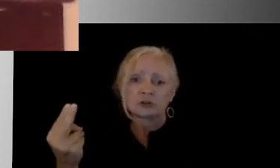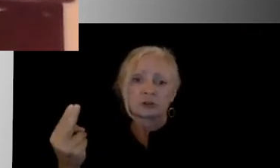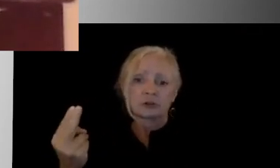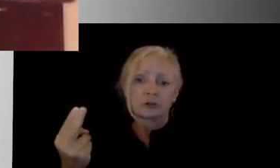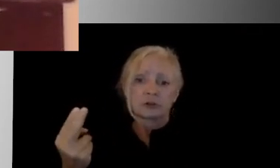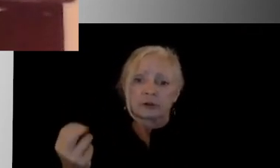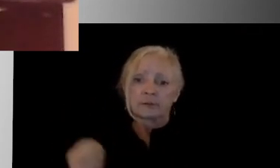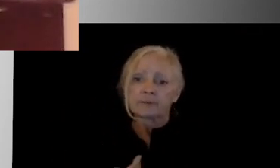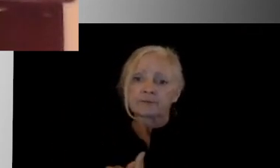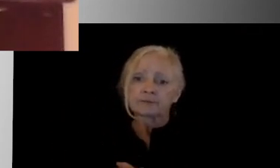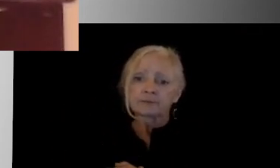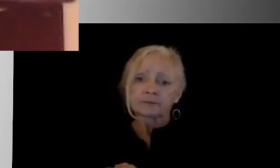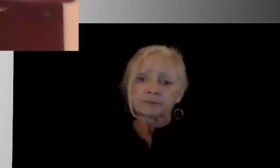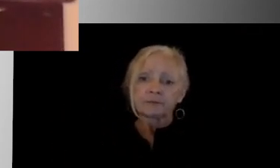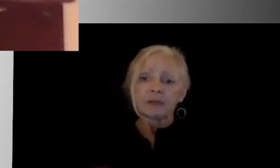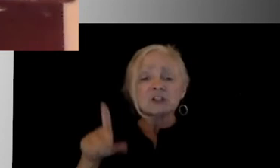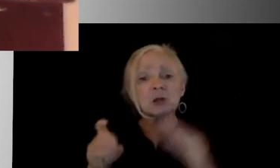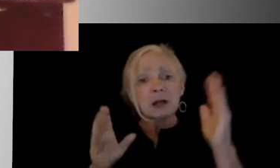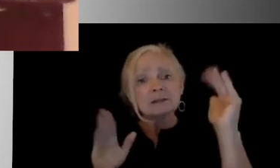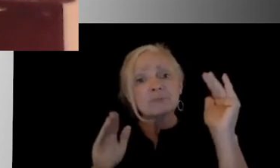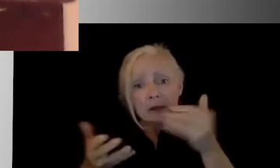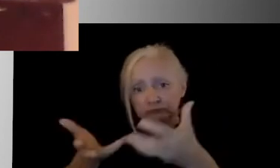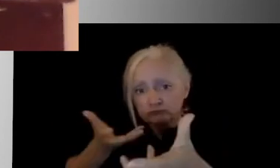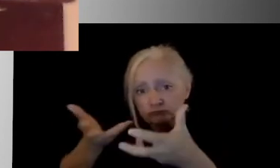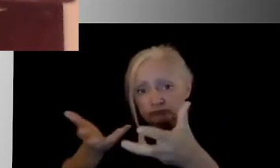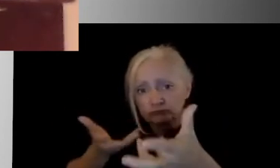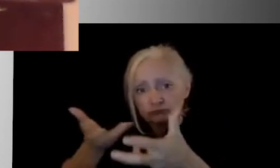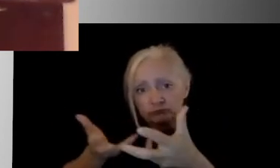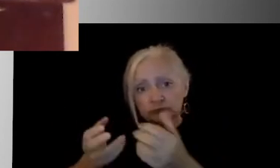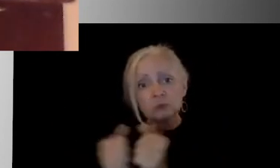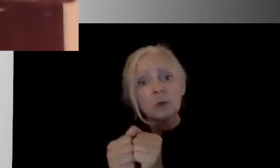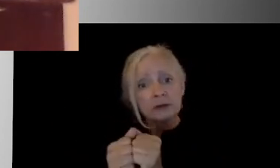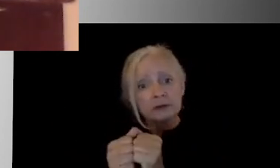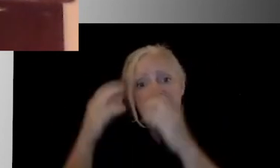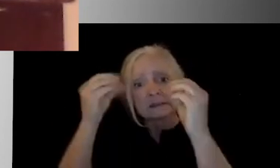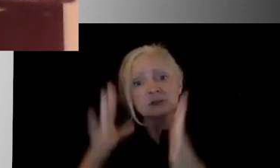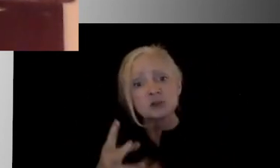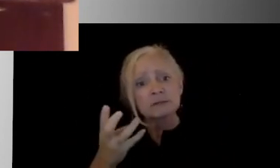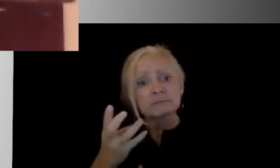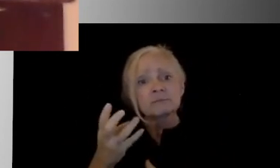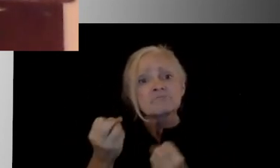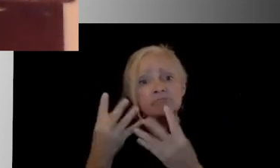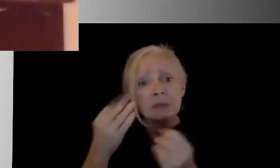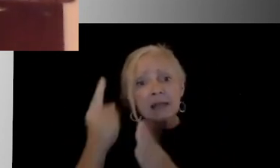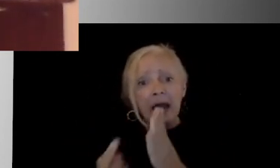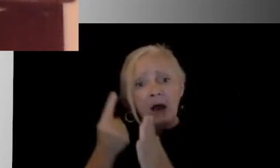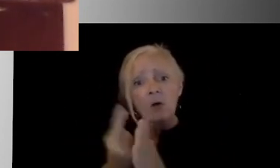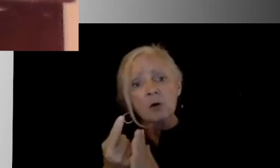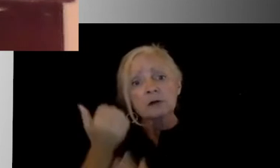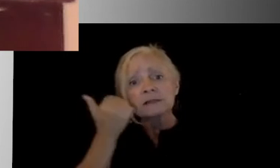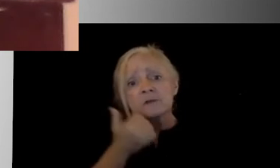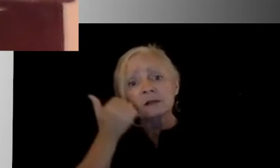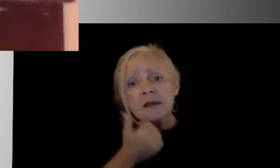do today. They should expect that there's engagement with the teacher for multiple hours a day and that there's asynchronous learning that goes on for multiple hours